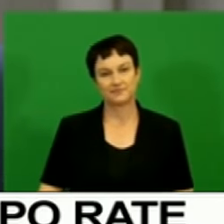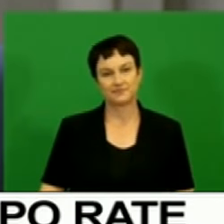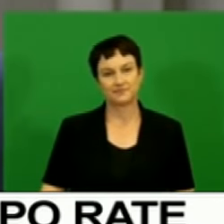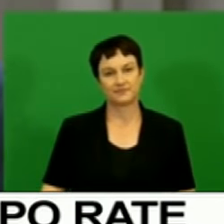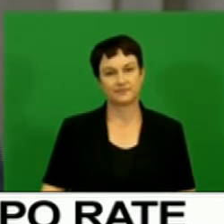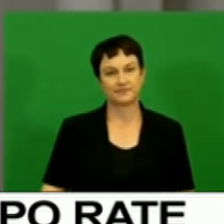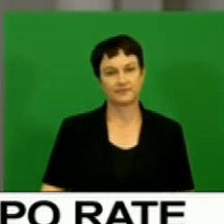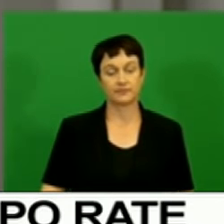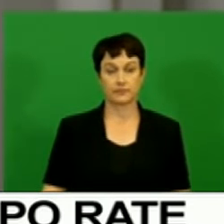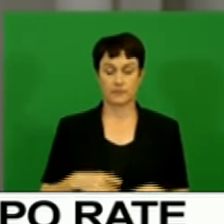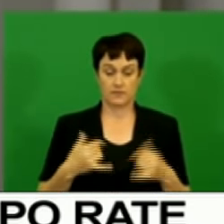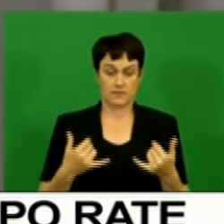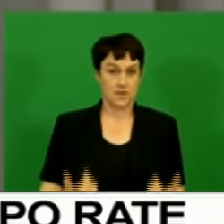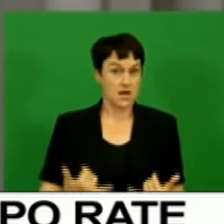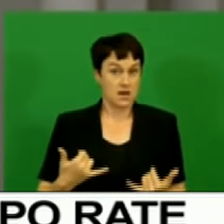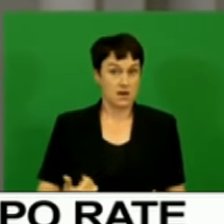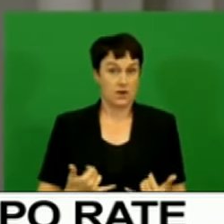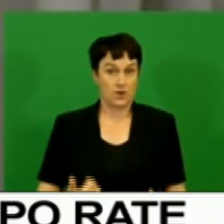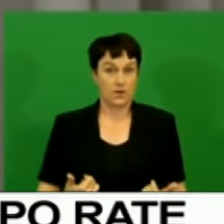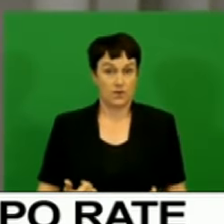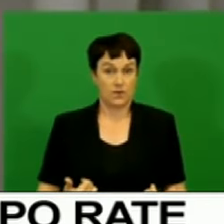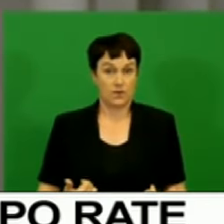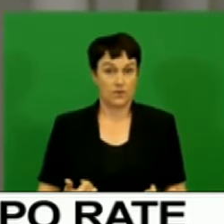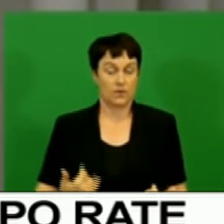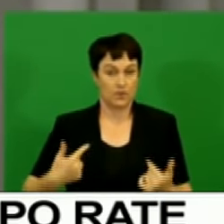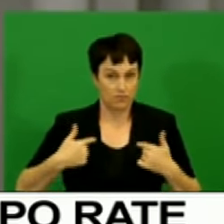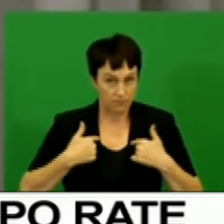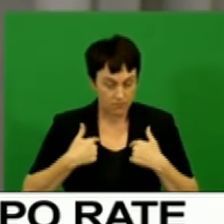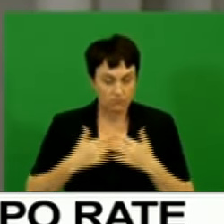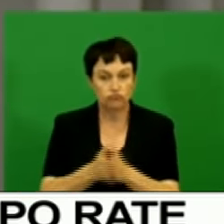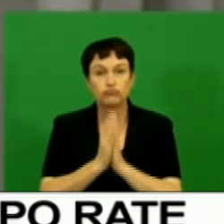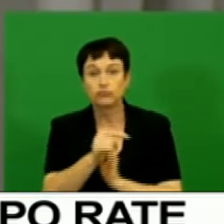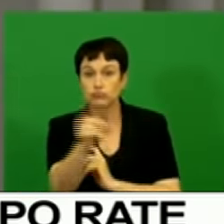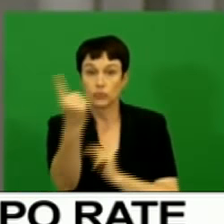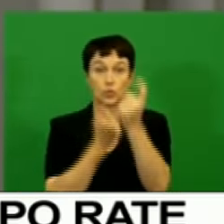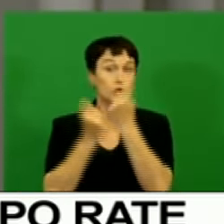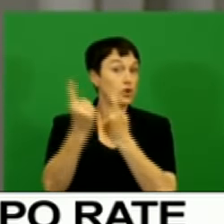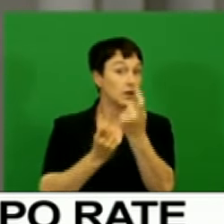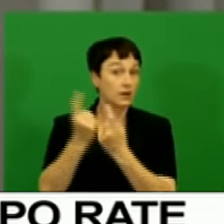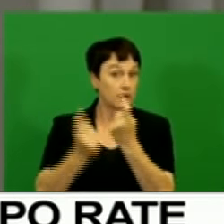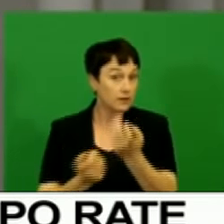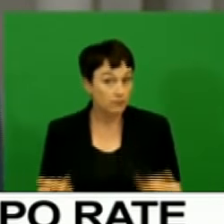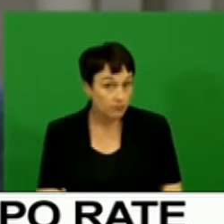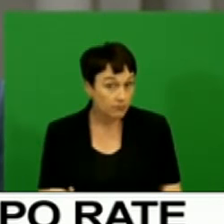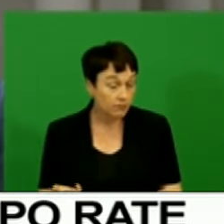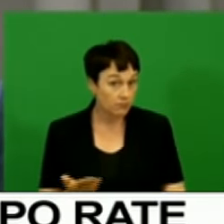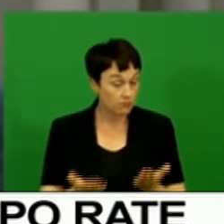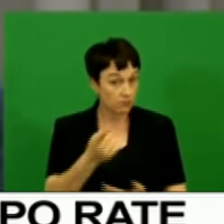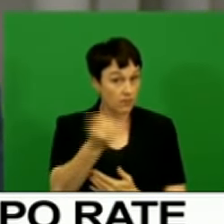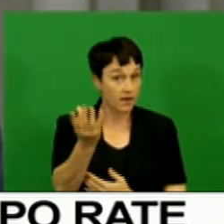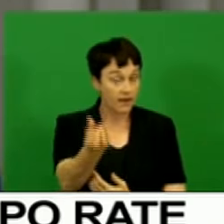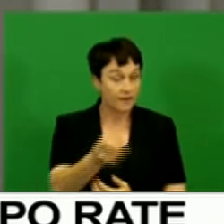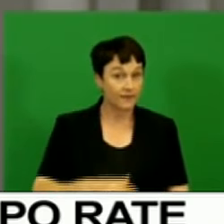At this stage, let's turn to questions that you might have. And